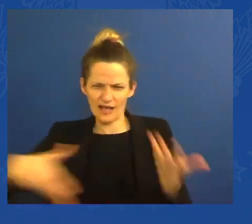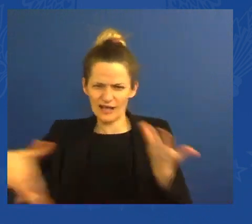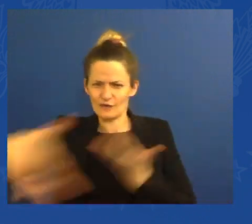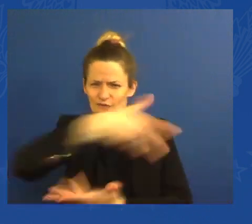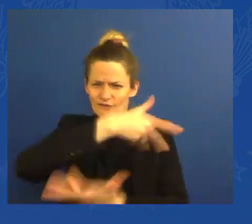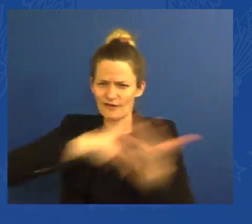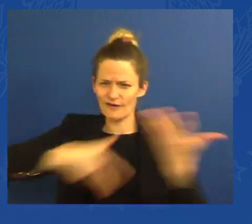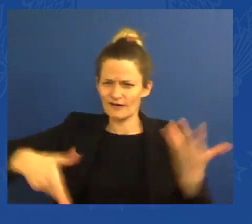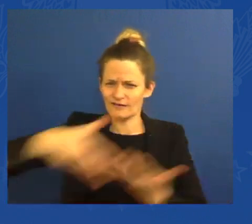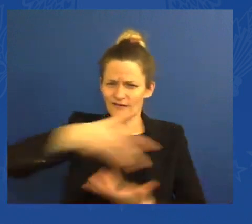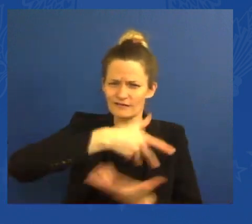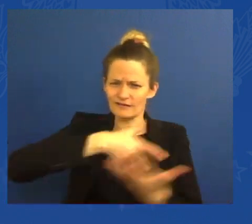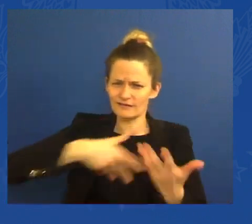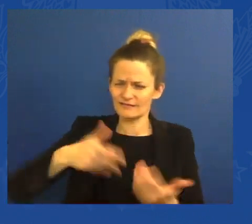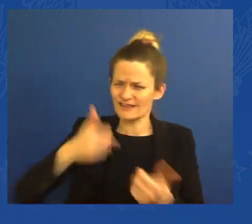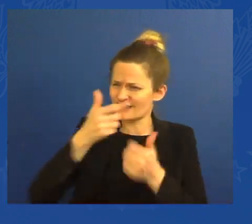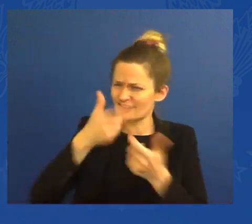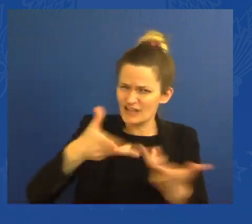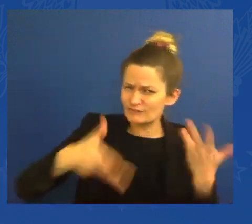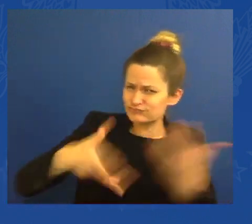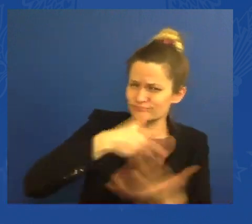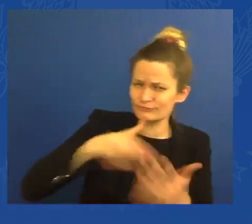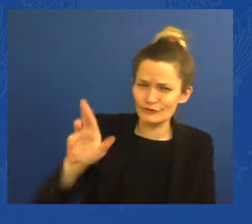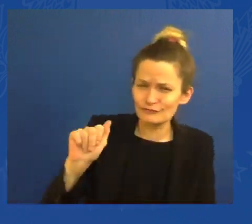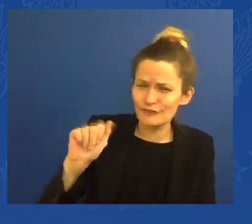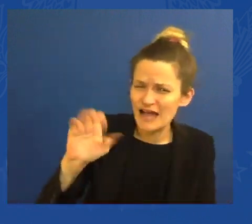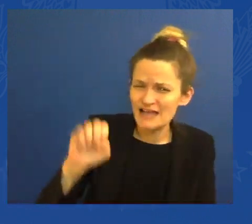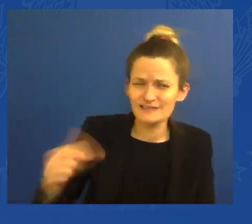based on gender. Think of what's happening.